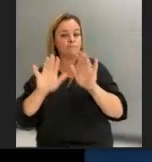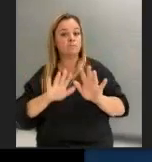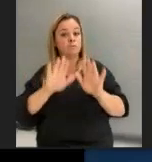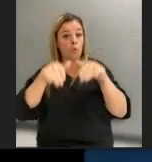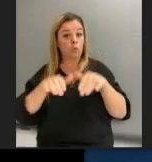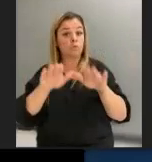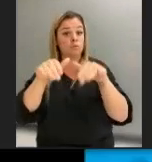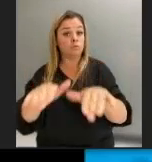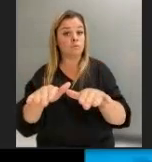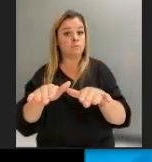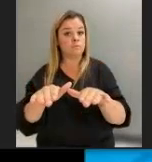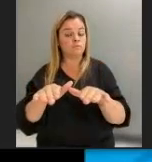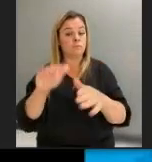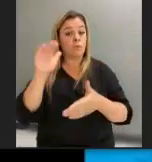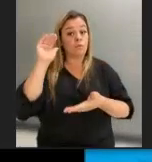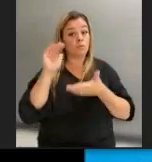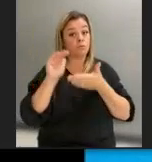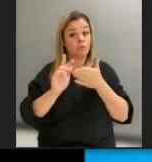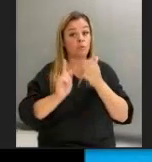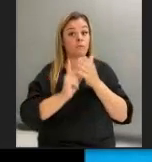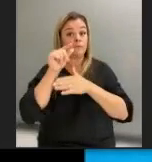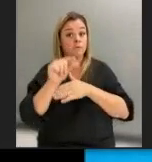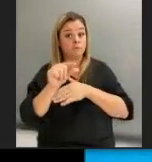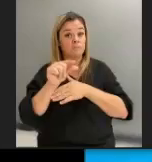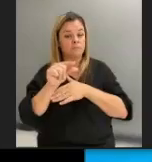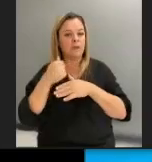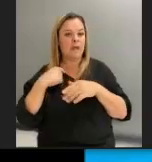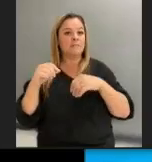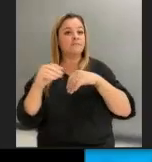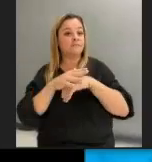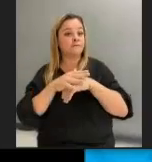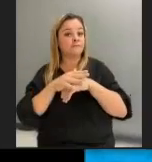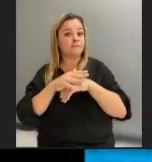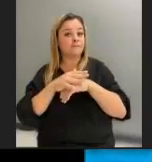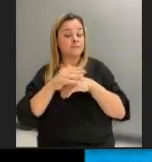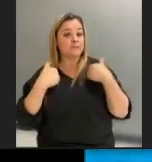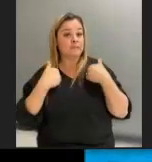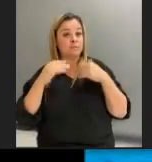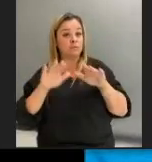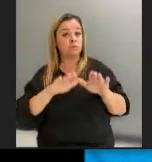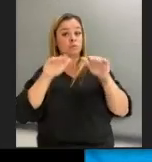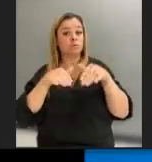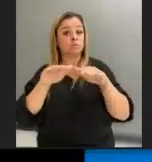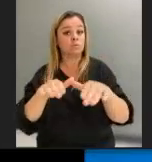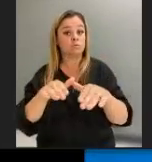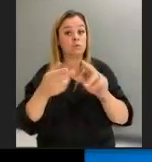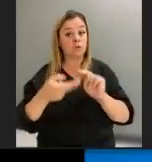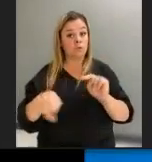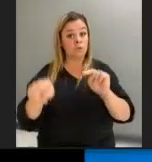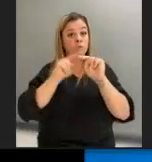implications for the marine food web. The increased carbon dioxide in Earth's atmosphere